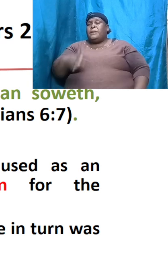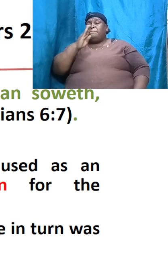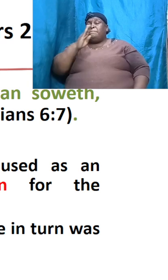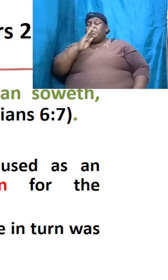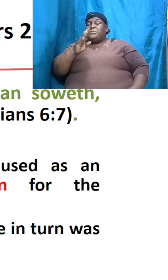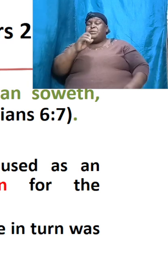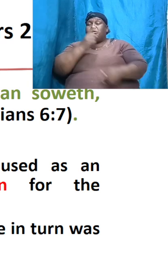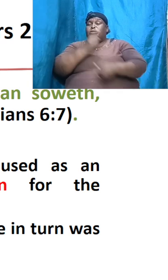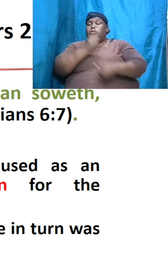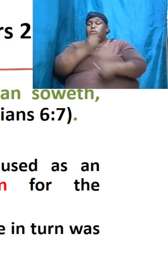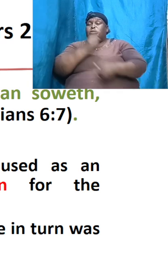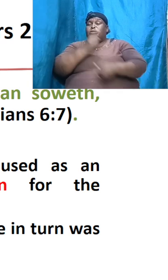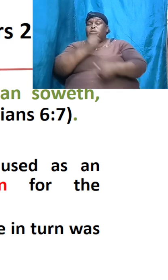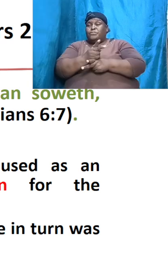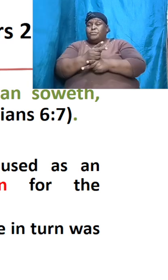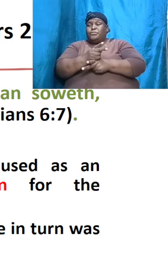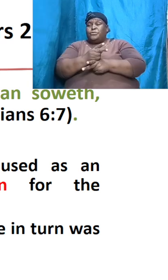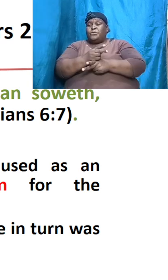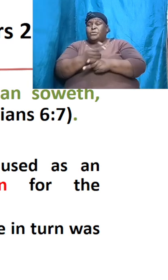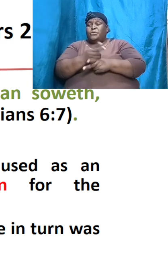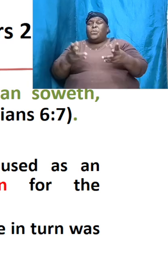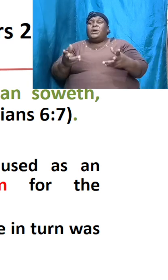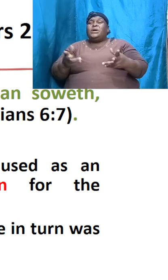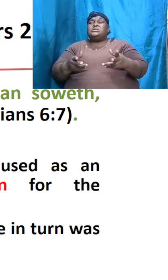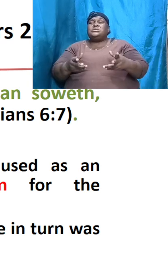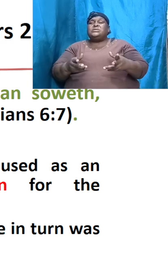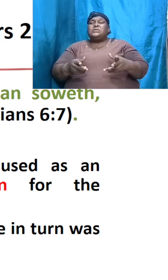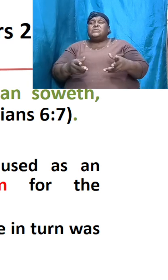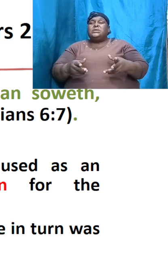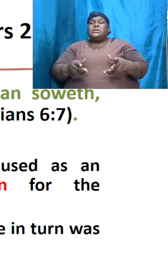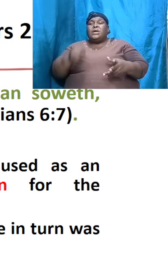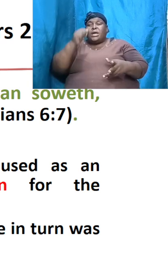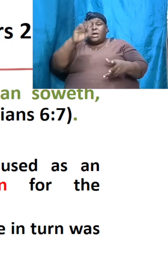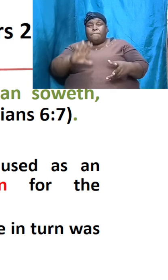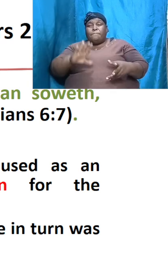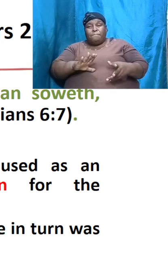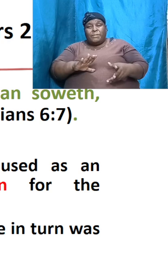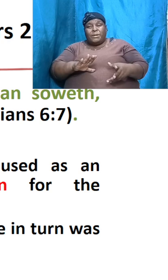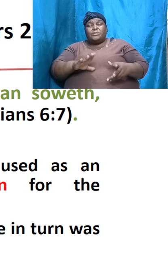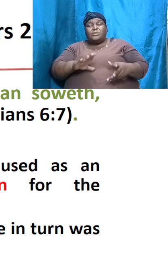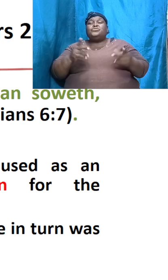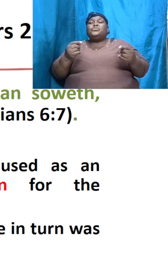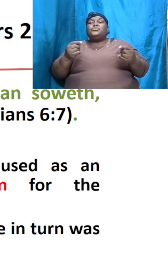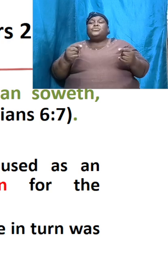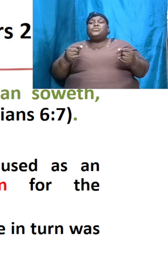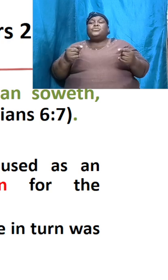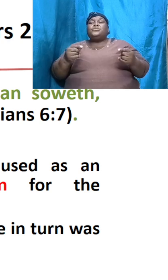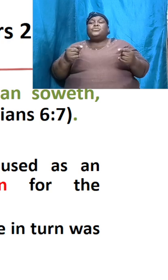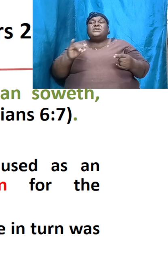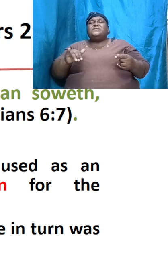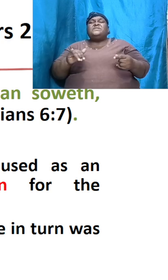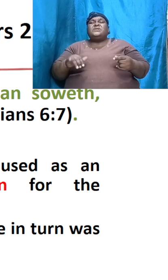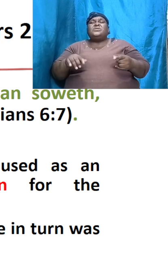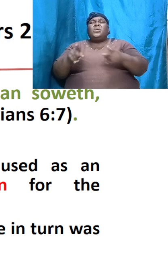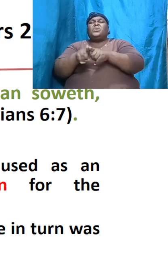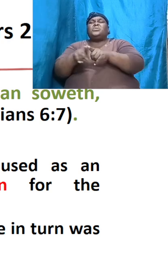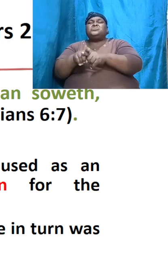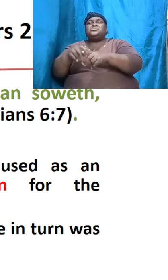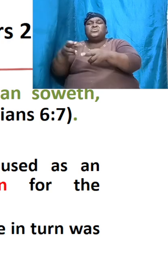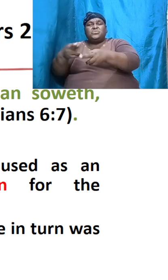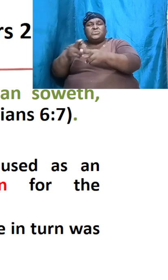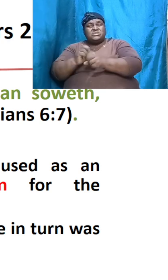soweth is the third lesson that shall he also reap and we need to be